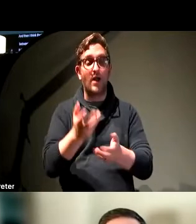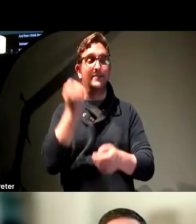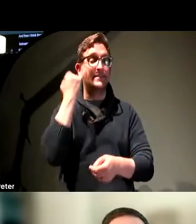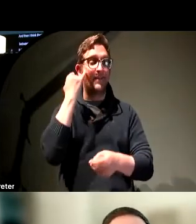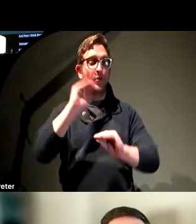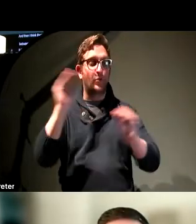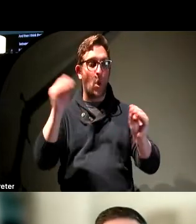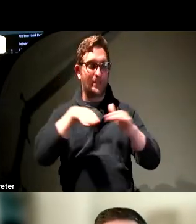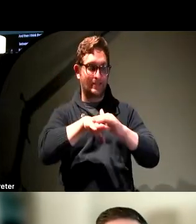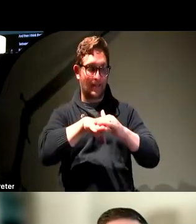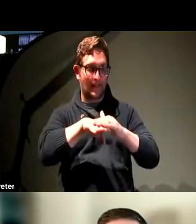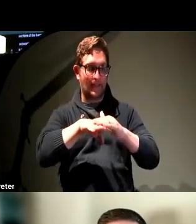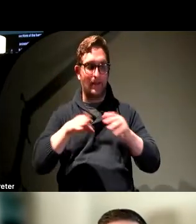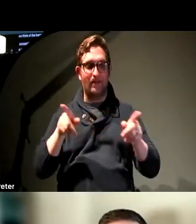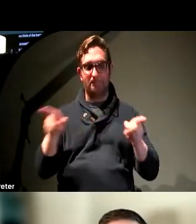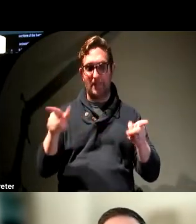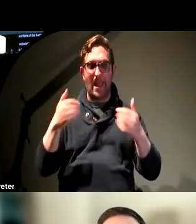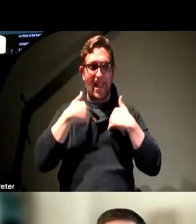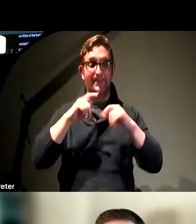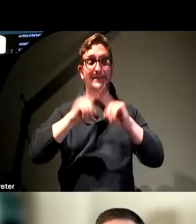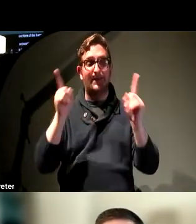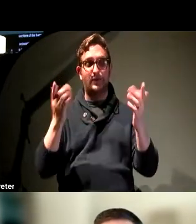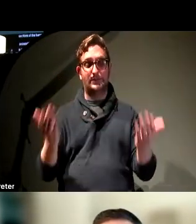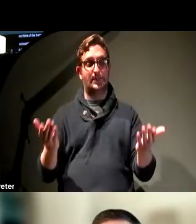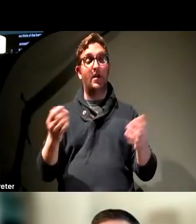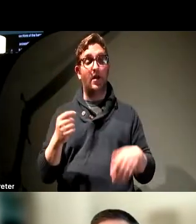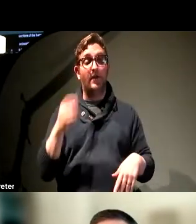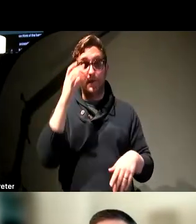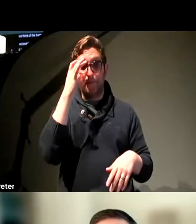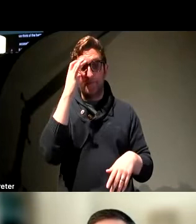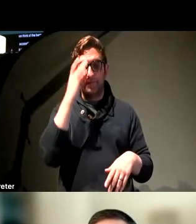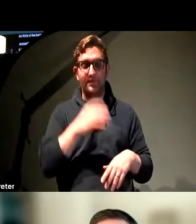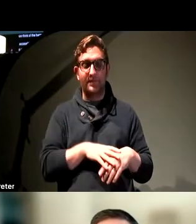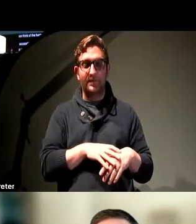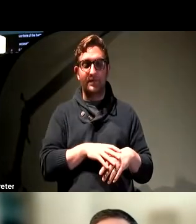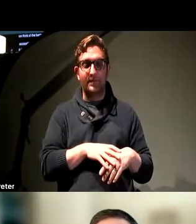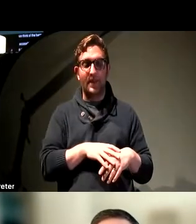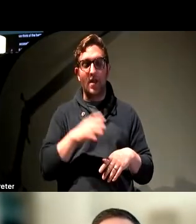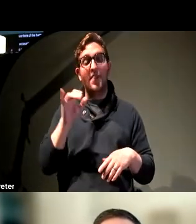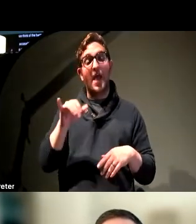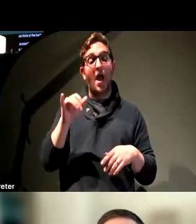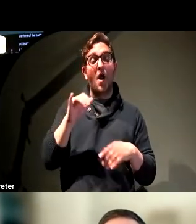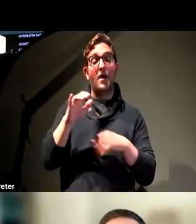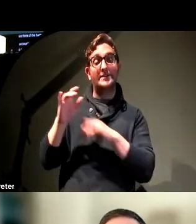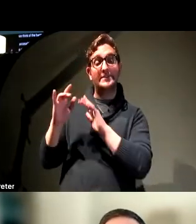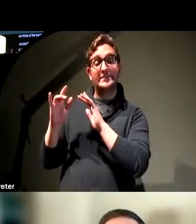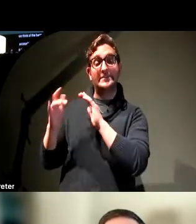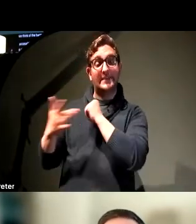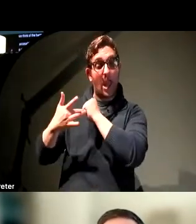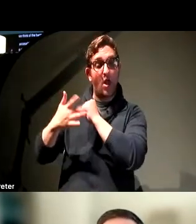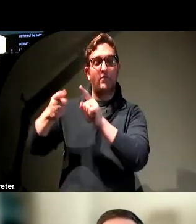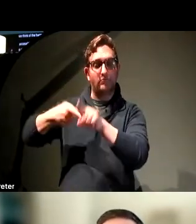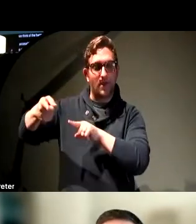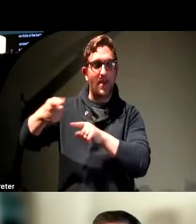I will often phrase things as more accessible as opposed to completely accessible because I think that looking at